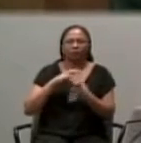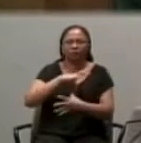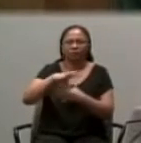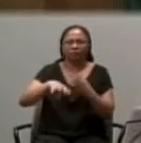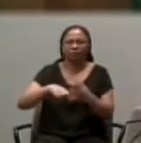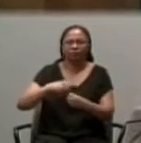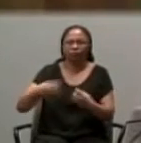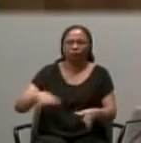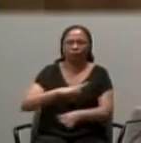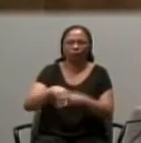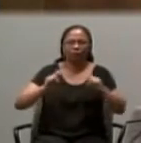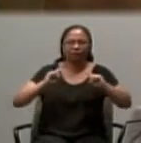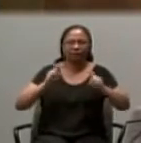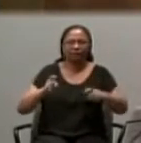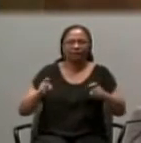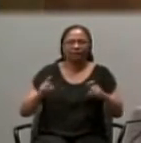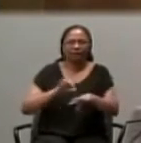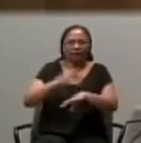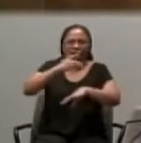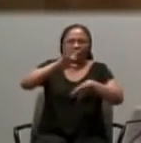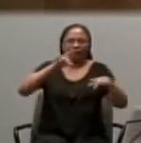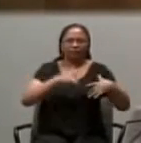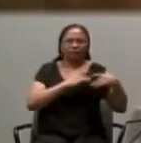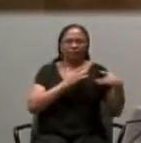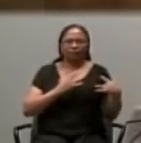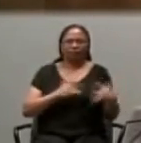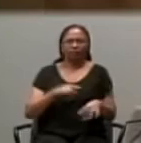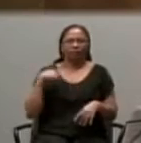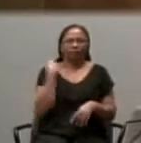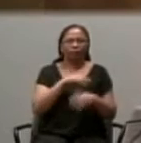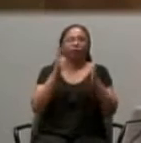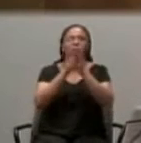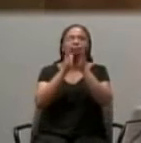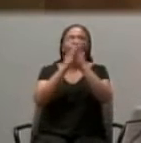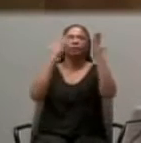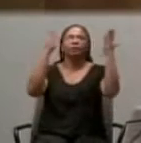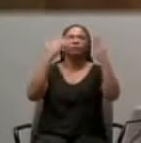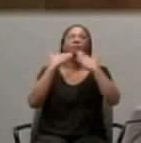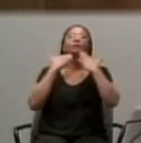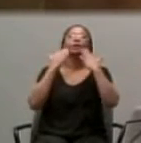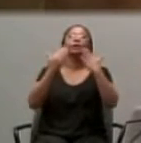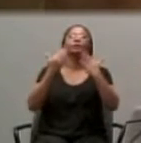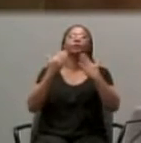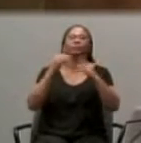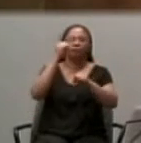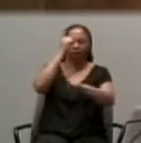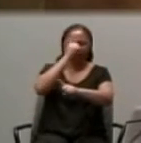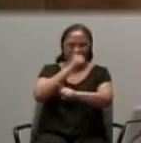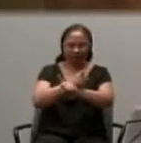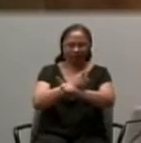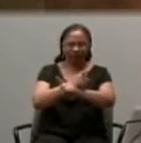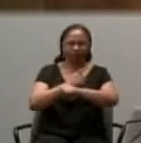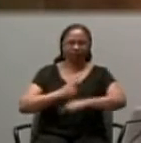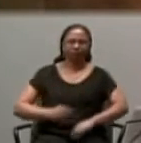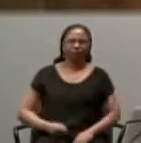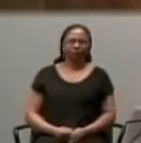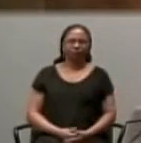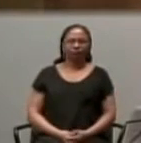and its brightness illumine our hearts. We praise you and we thank you. Amen. Amen.